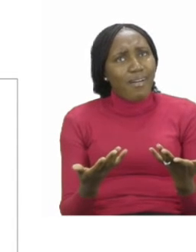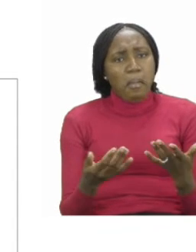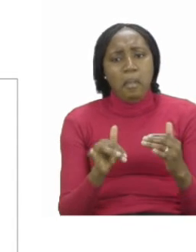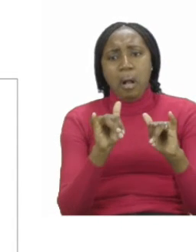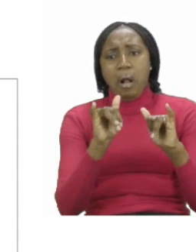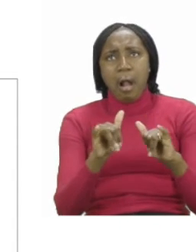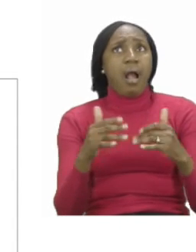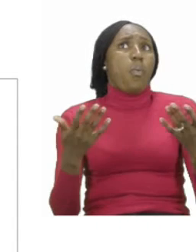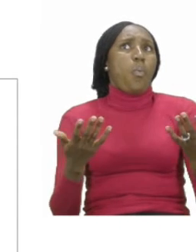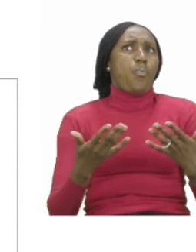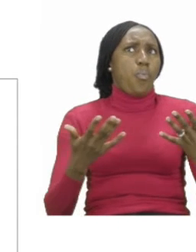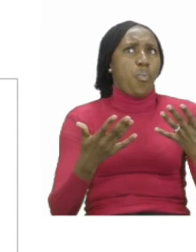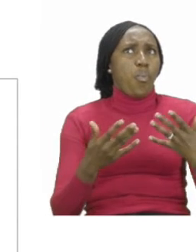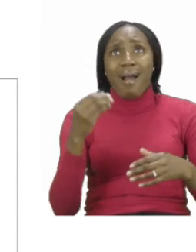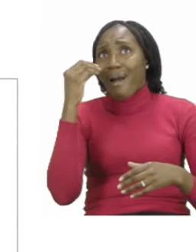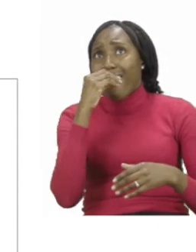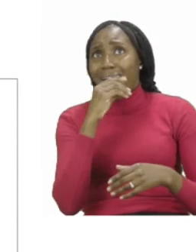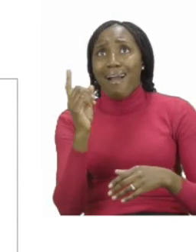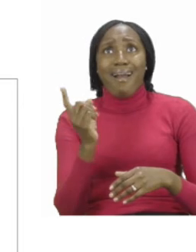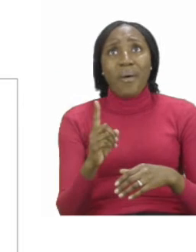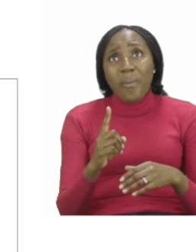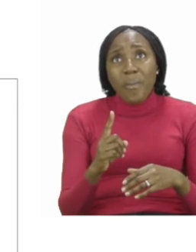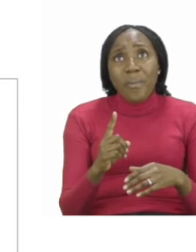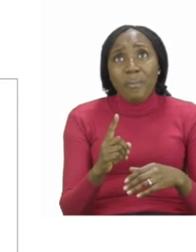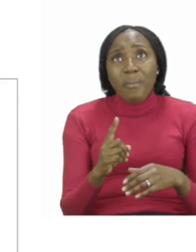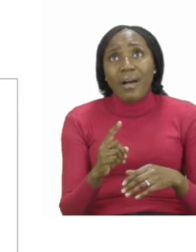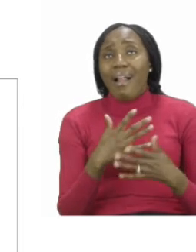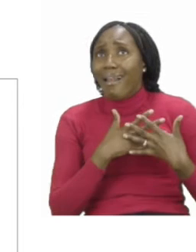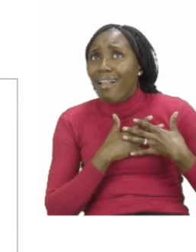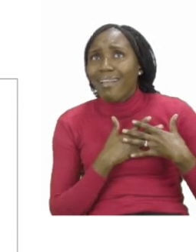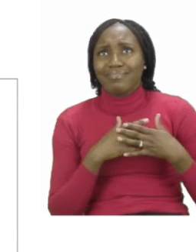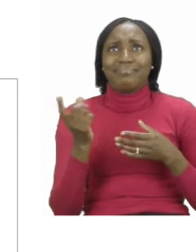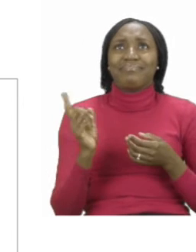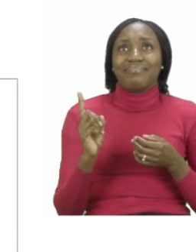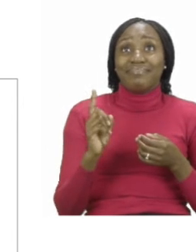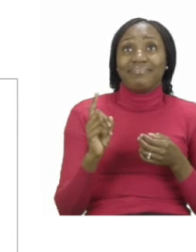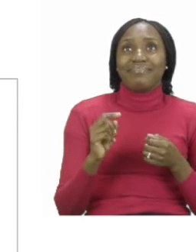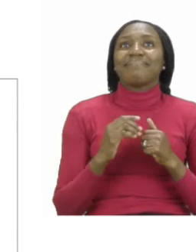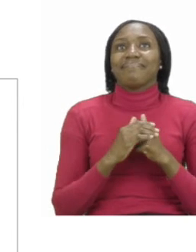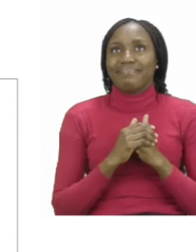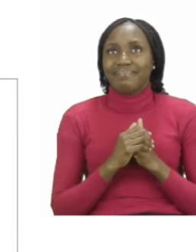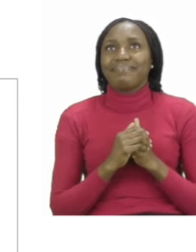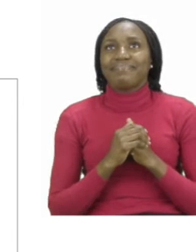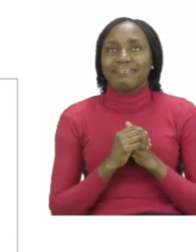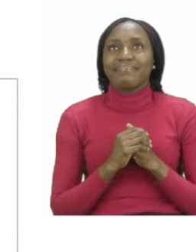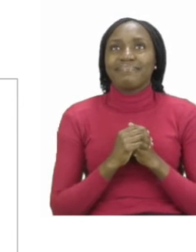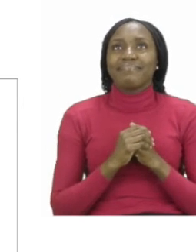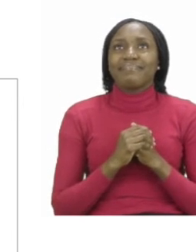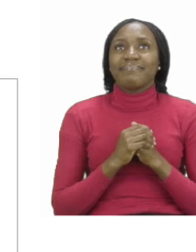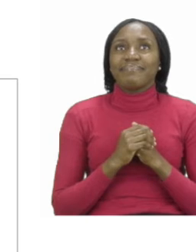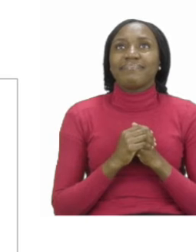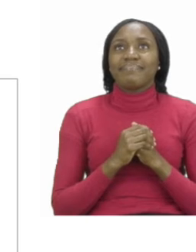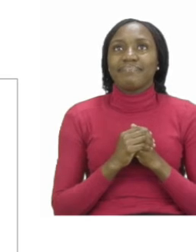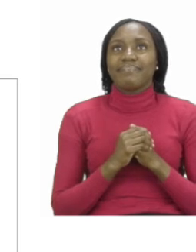talk about? You must talk about the animal's environment. Now remember boys and girls, if we